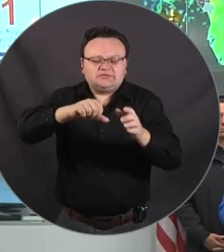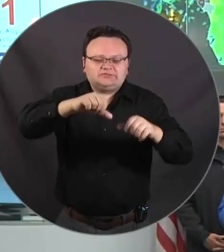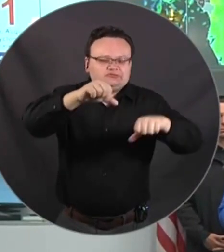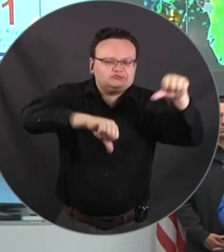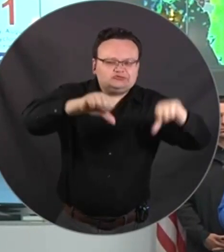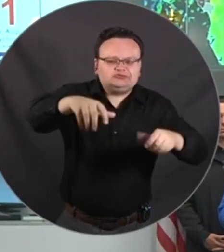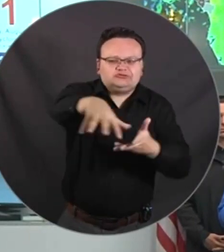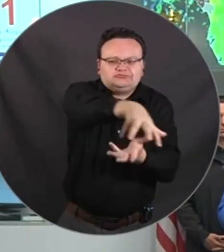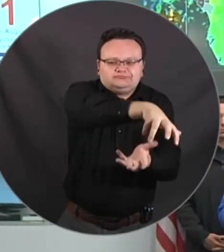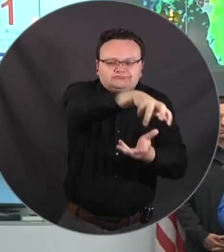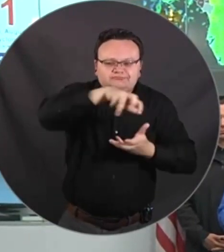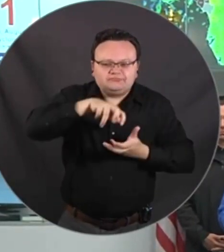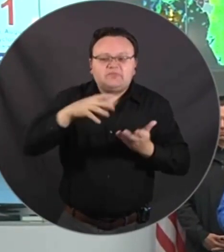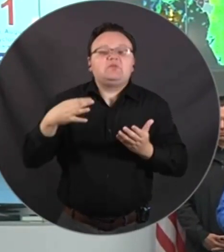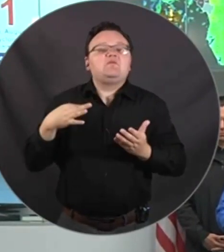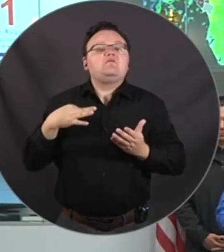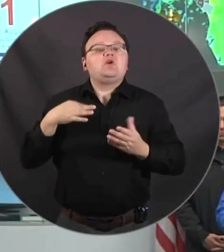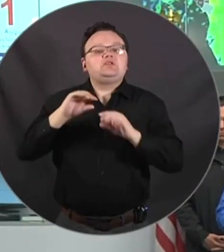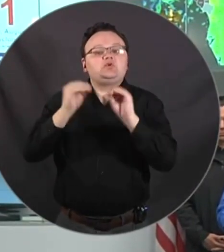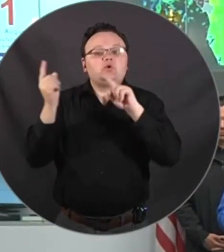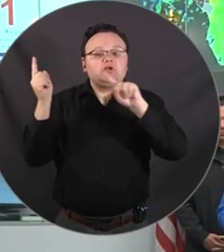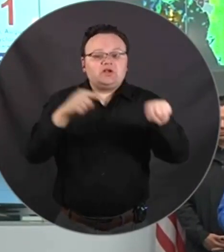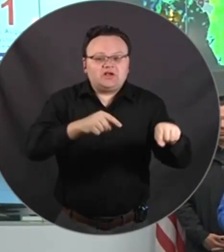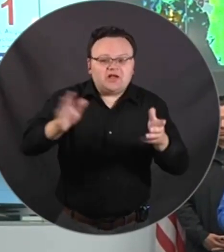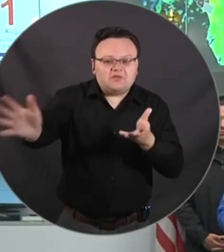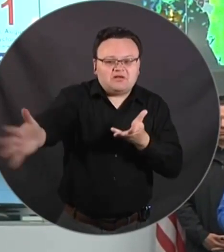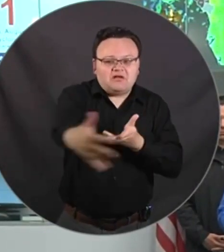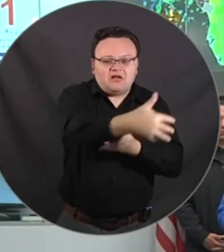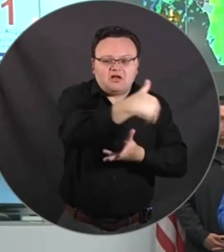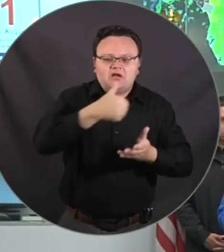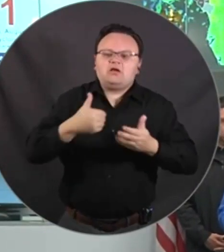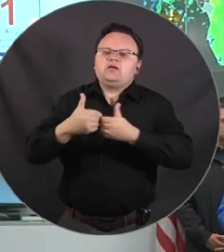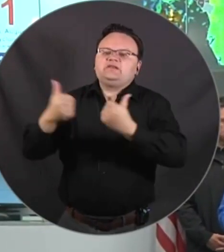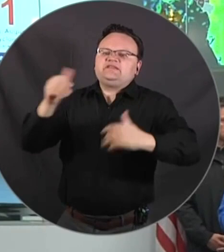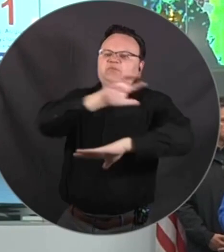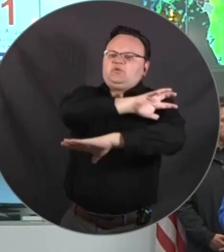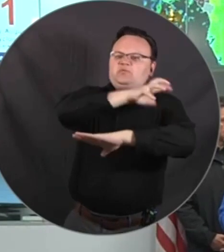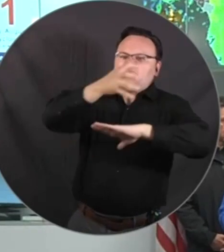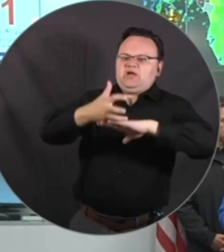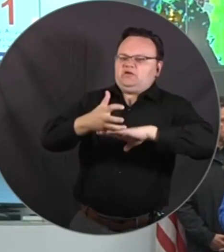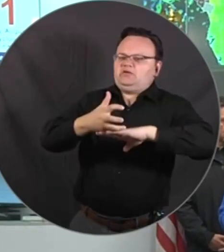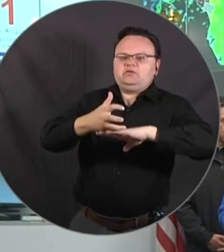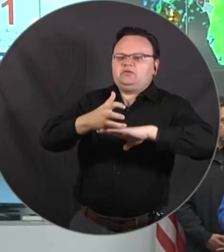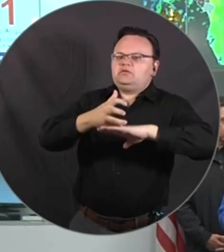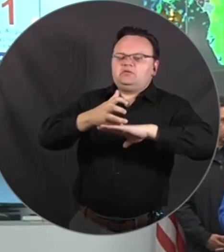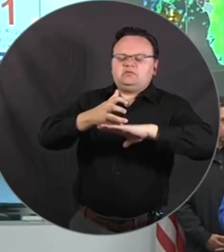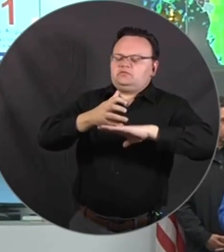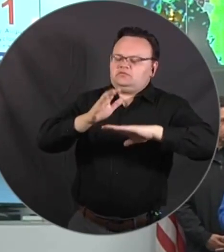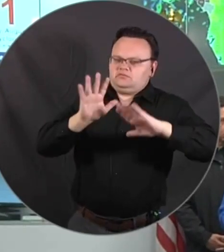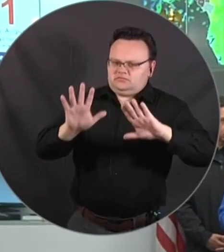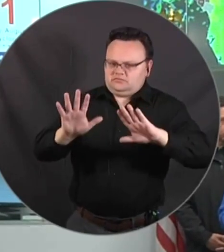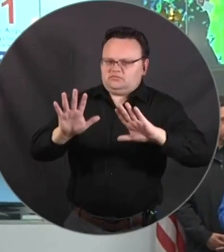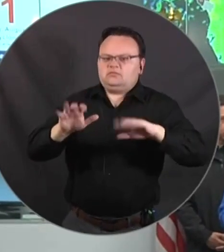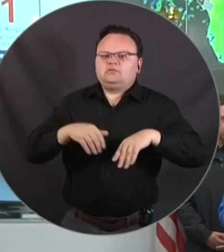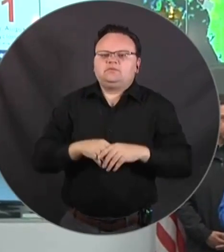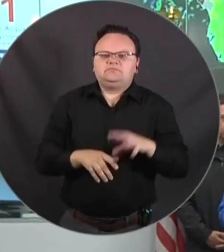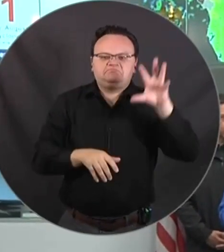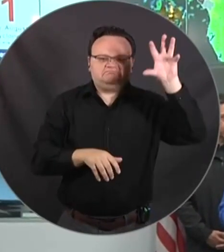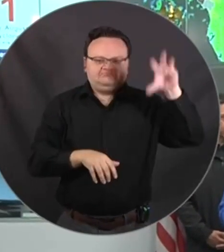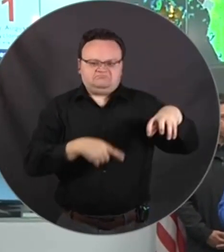a volunteer organization cutting that out of your home. We're going to want that in a separate pile. We want to make sure that all of your